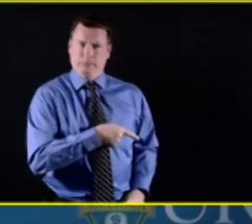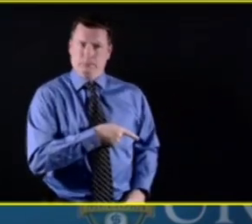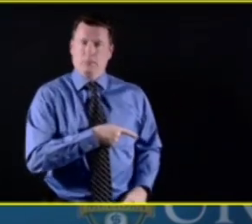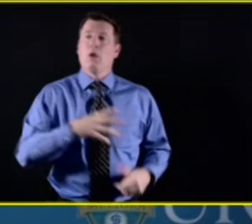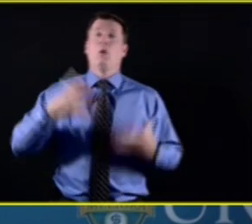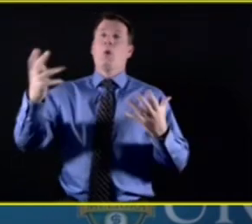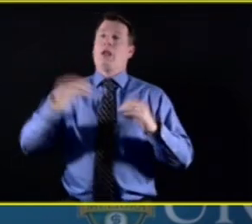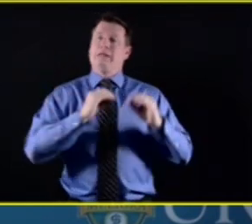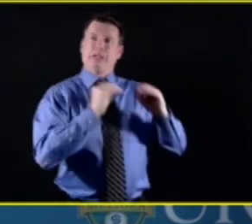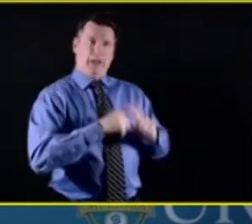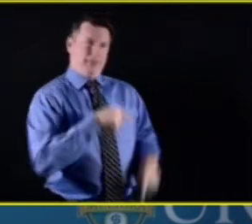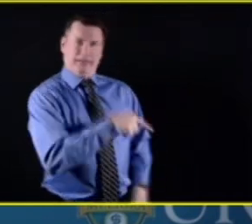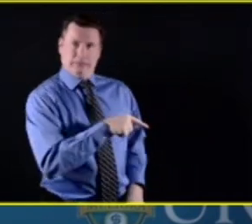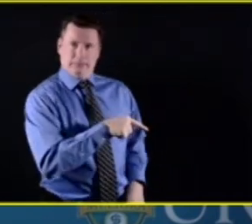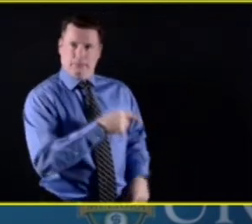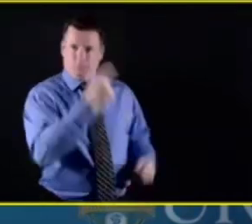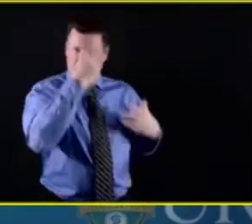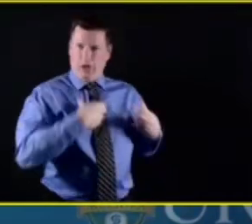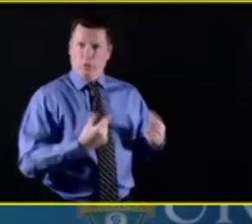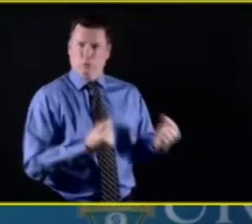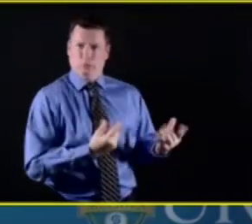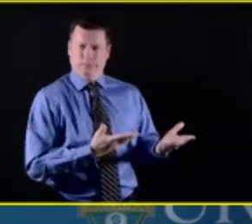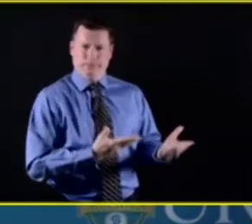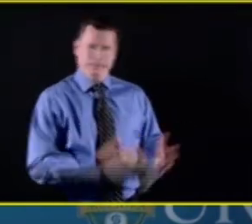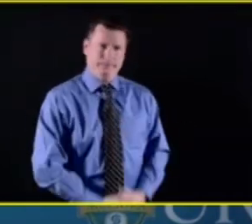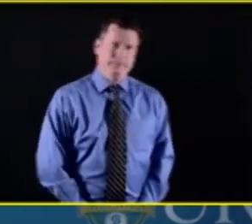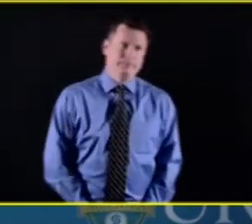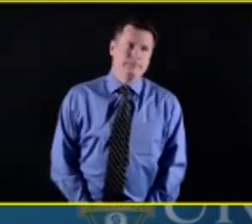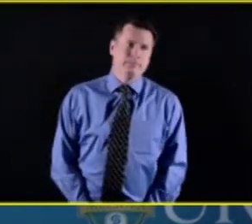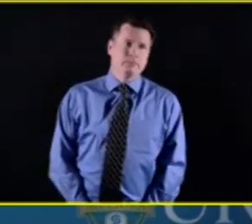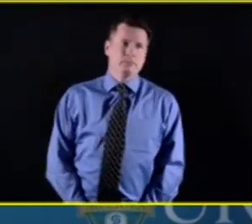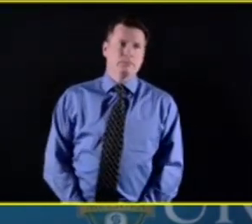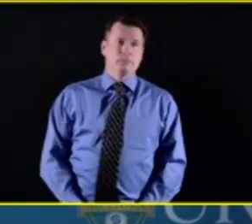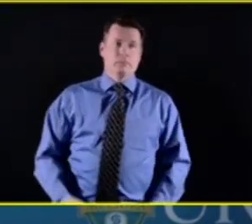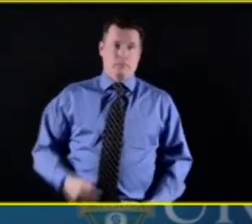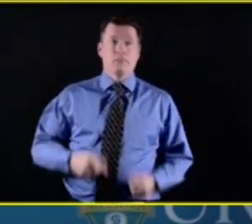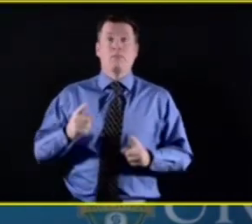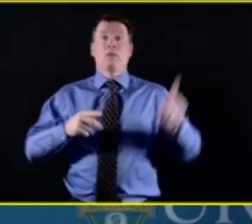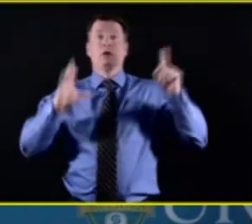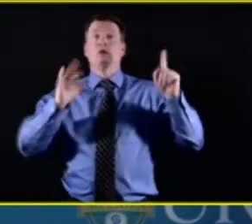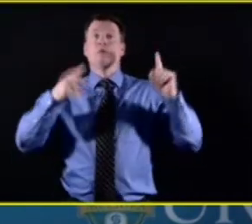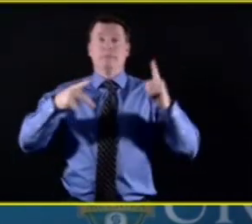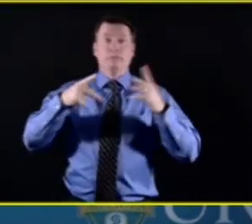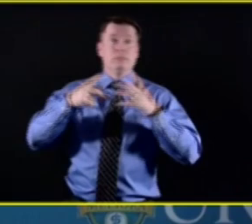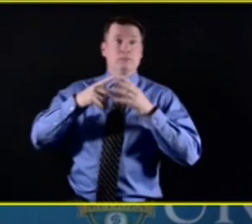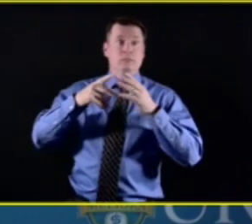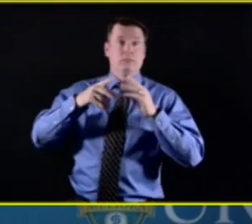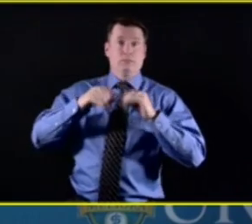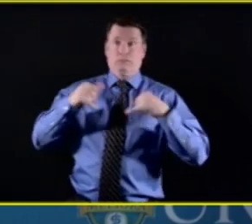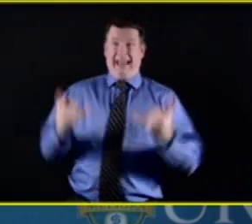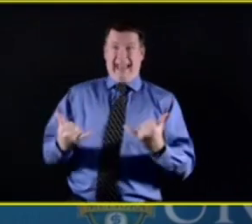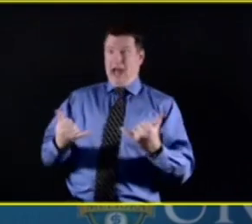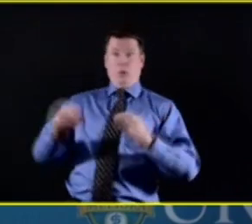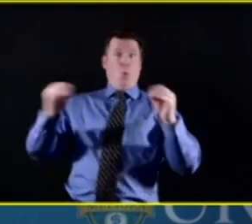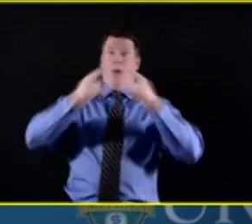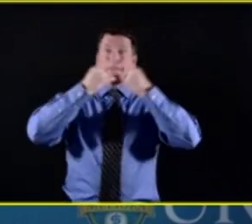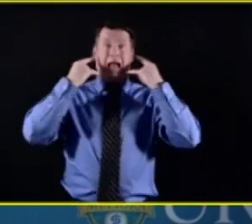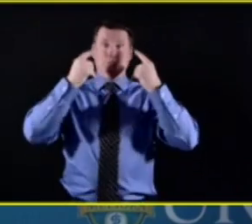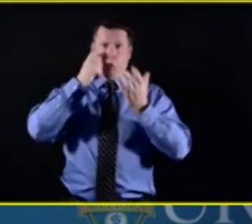he's the only unmasked person in our studio and he is socially distant from our crew and our interpreters.